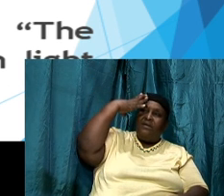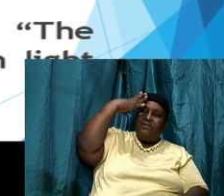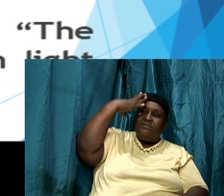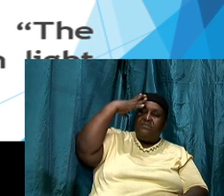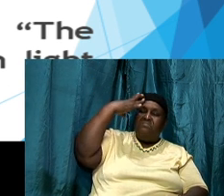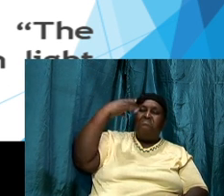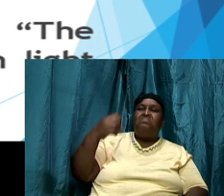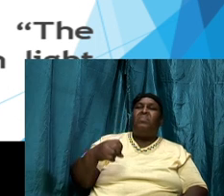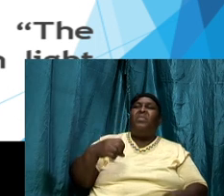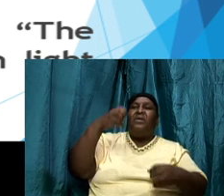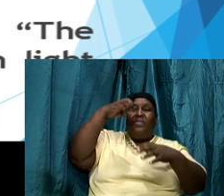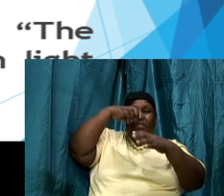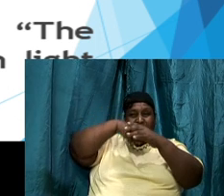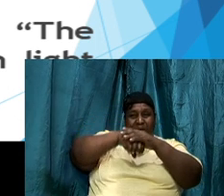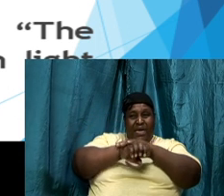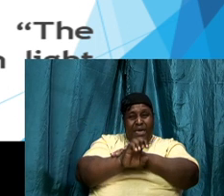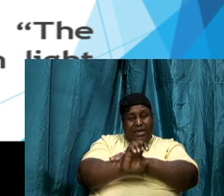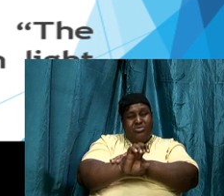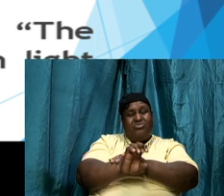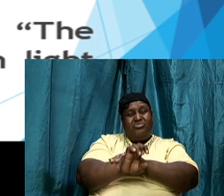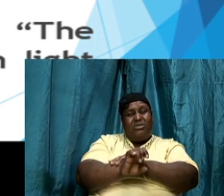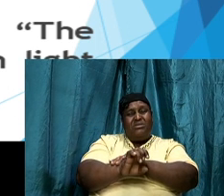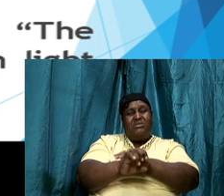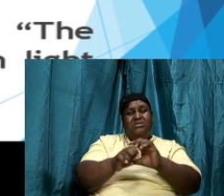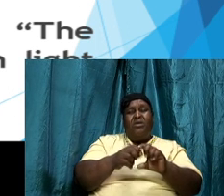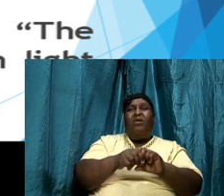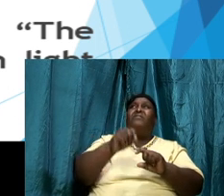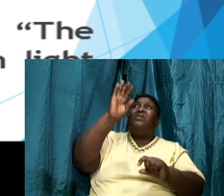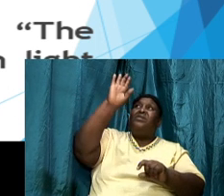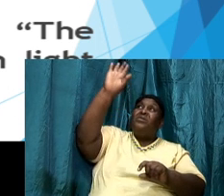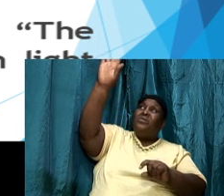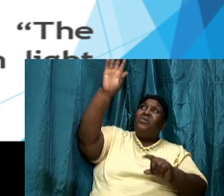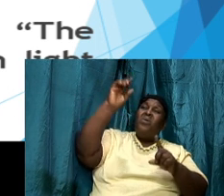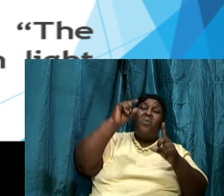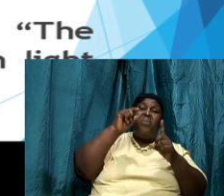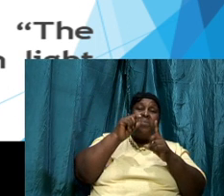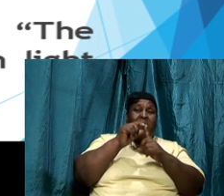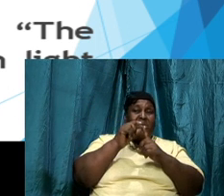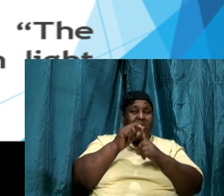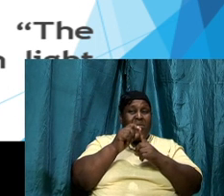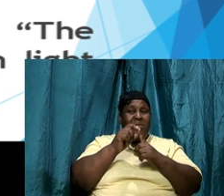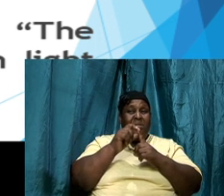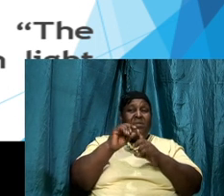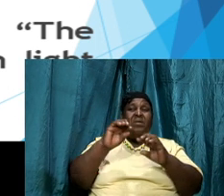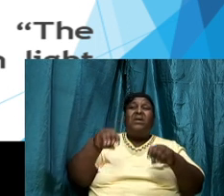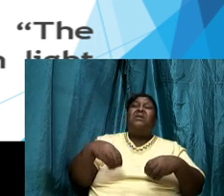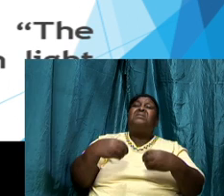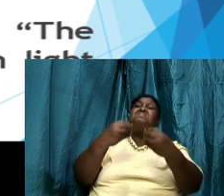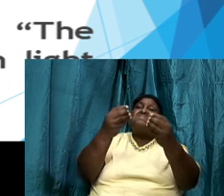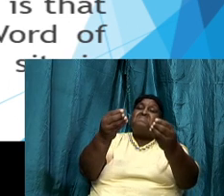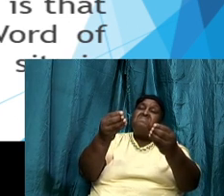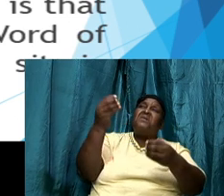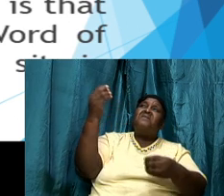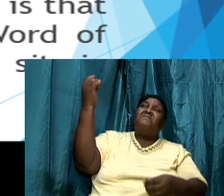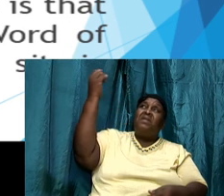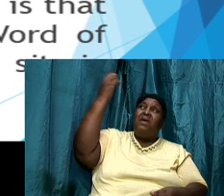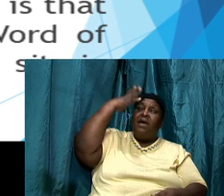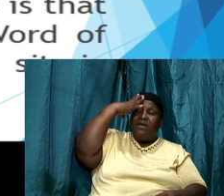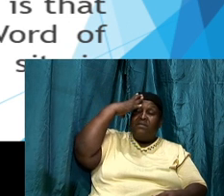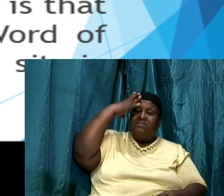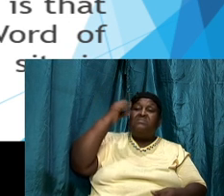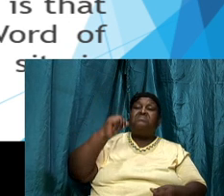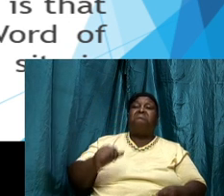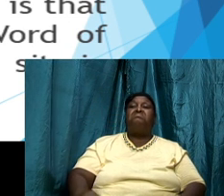the entrance of thy words give it light and I